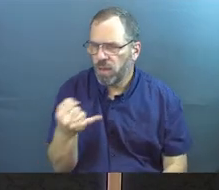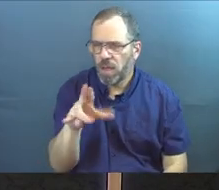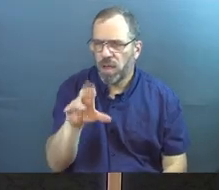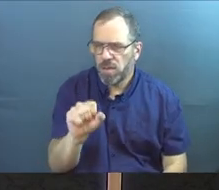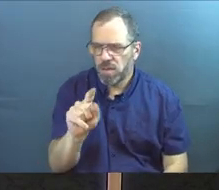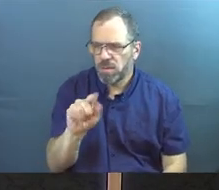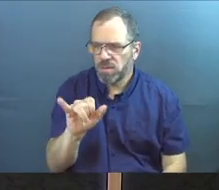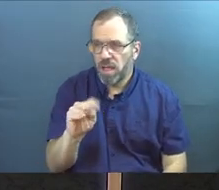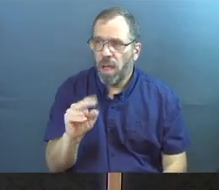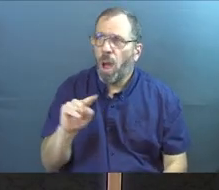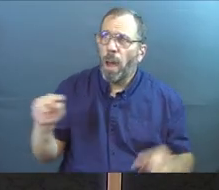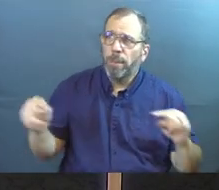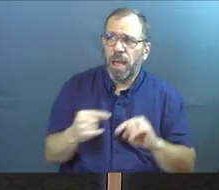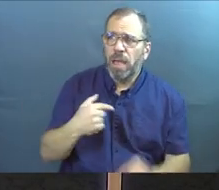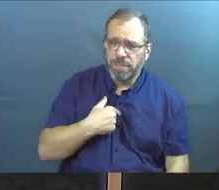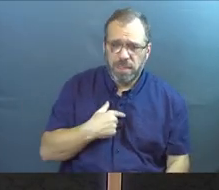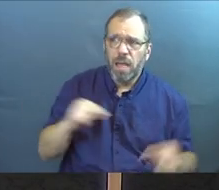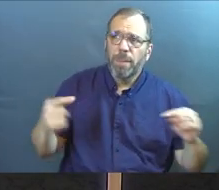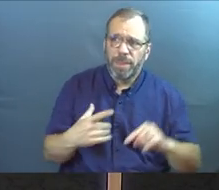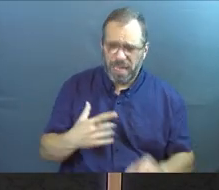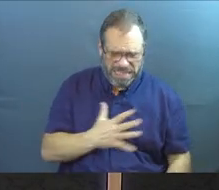Because I have pain, pastor.